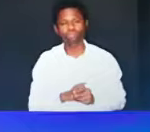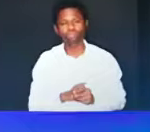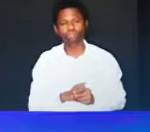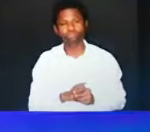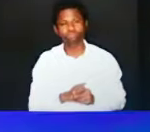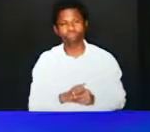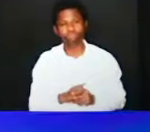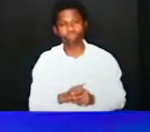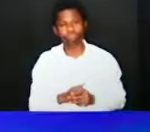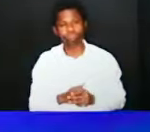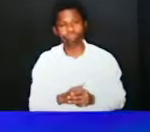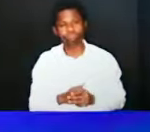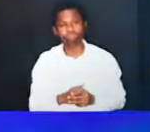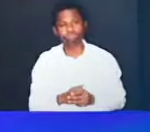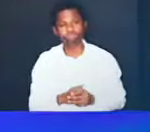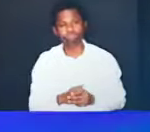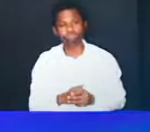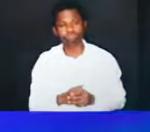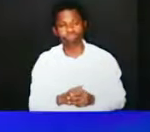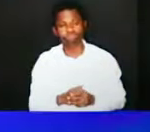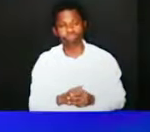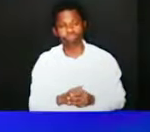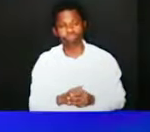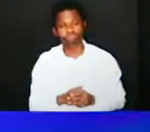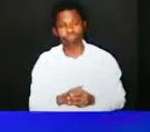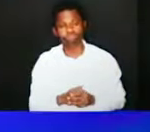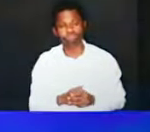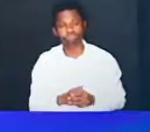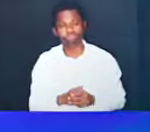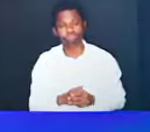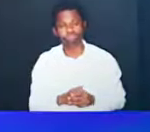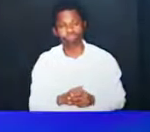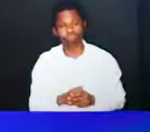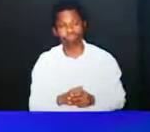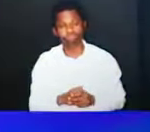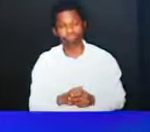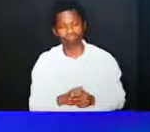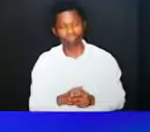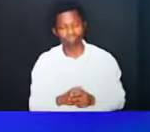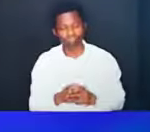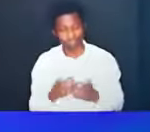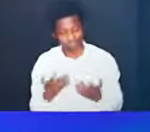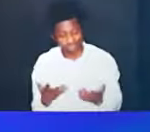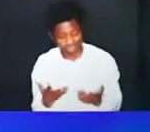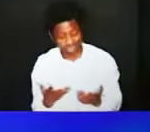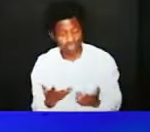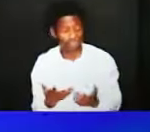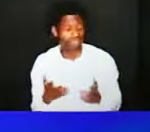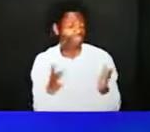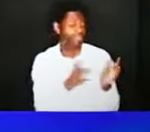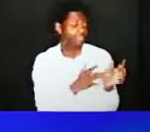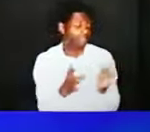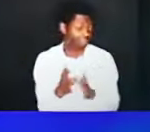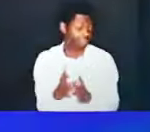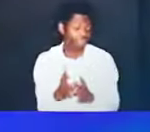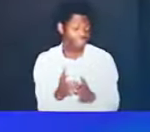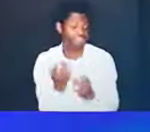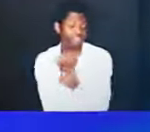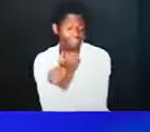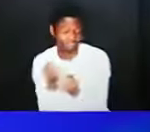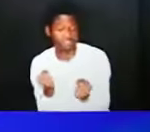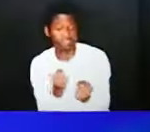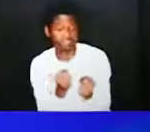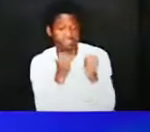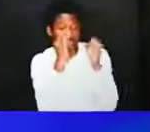but you see it was not enough for jesus to save individuals and make them spiritual giants he wanted